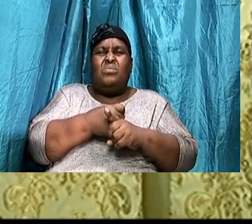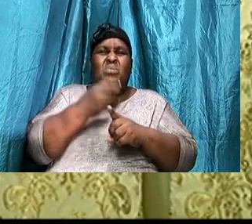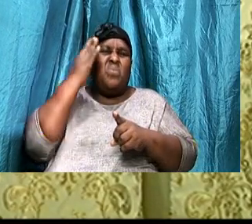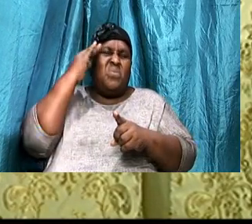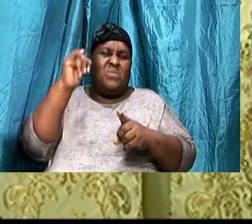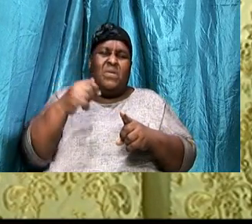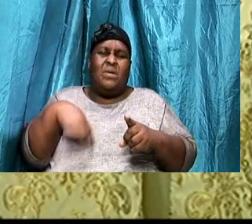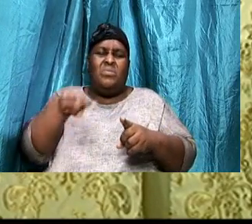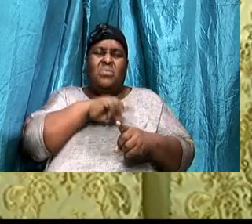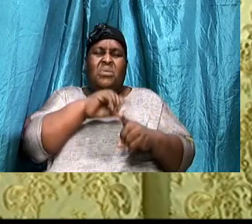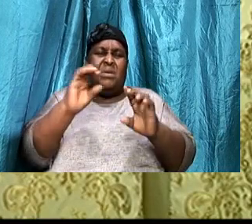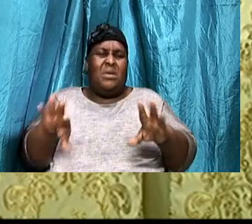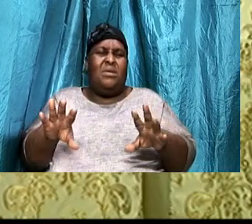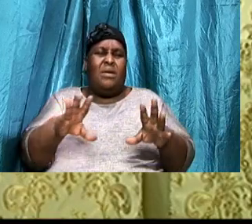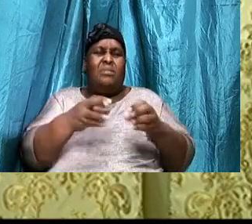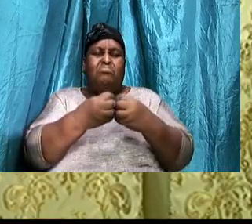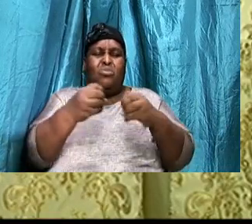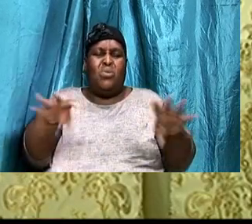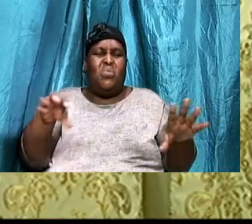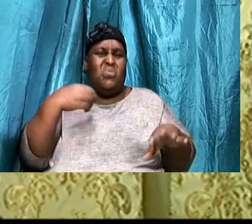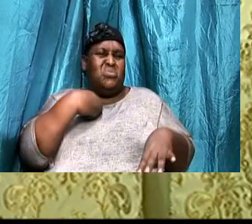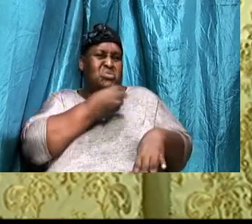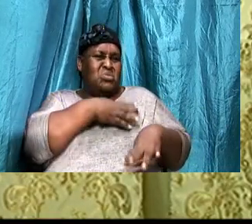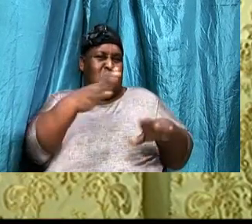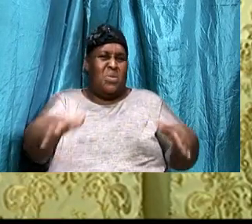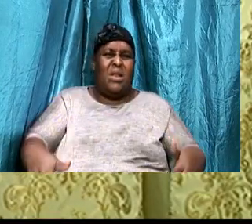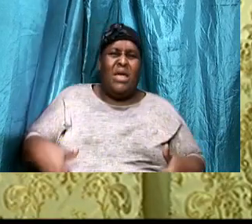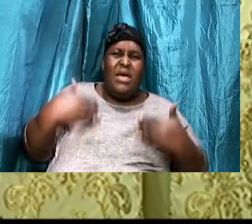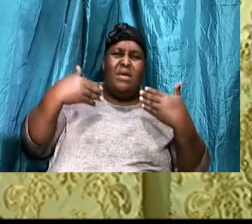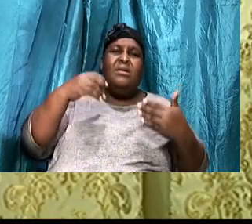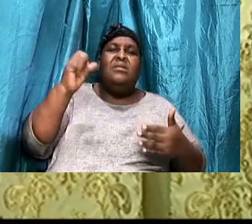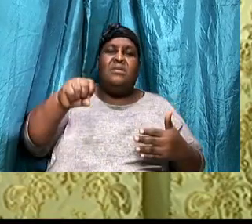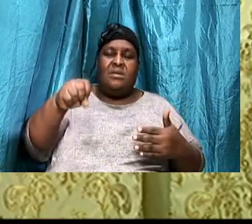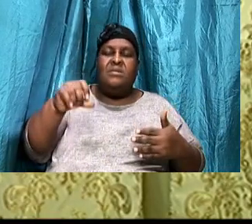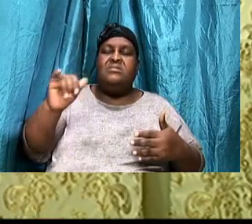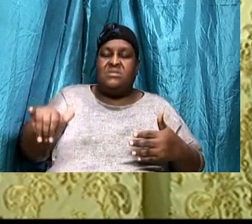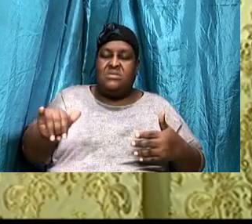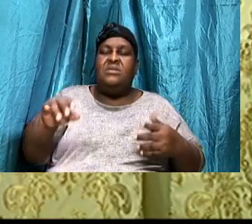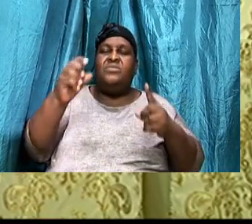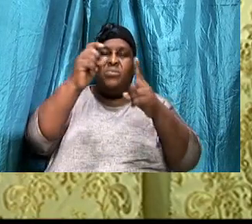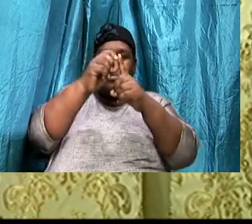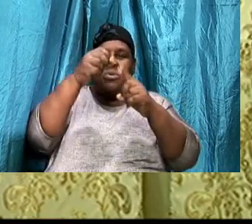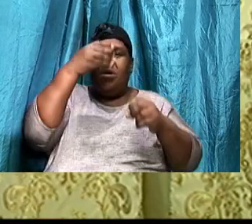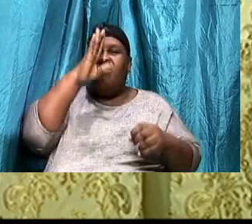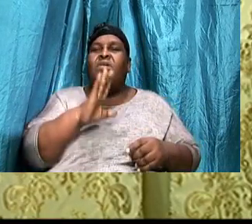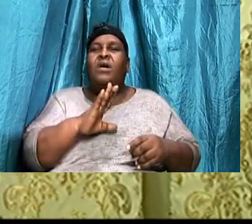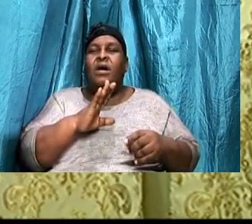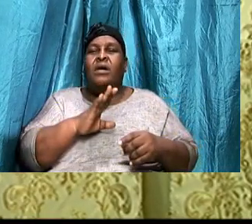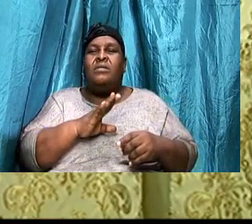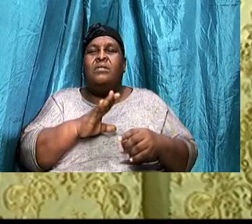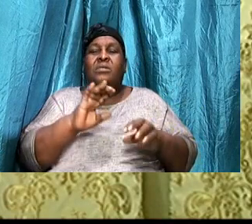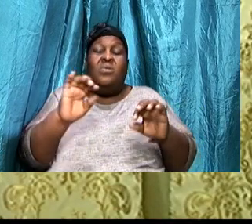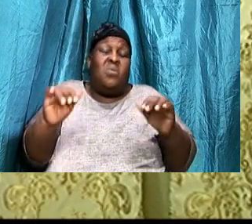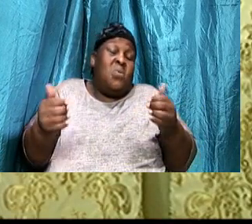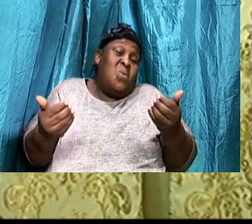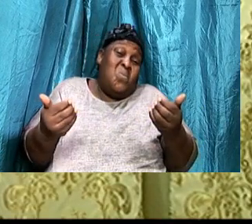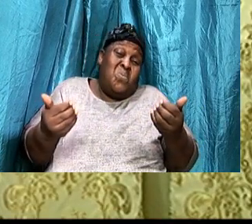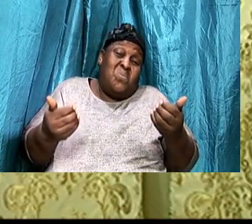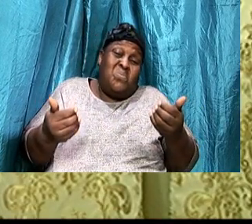Holy ghost, Yes, It is still the word of God, In a different way, How is it,